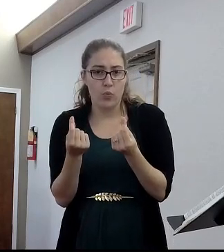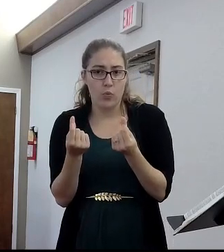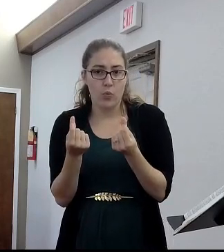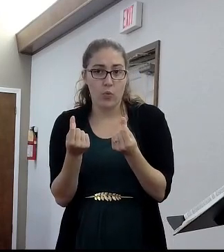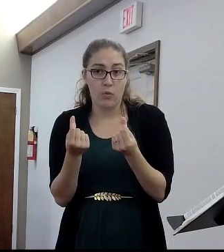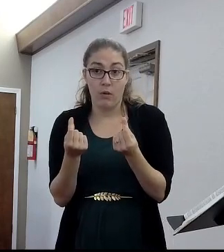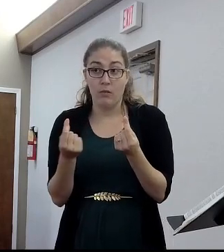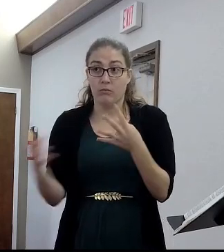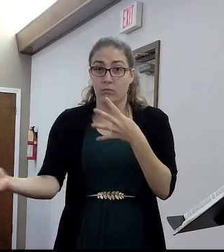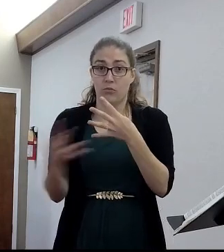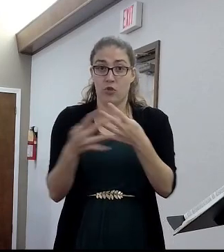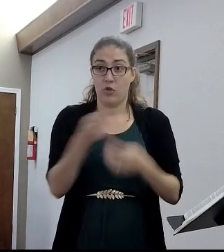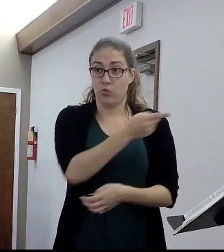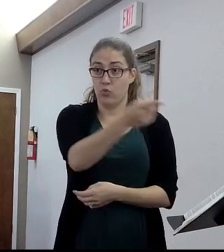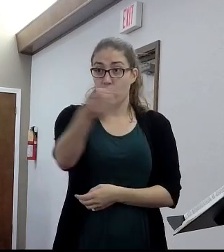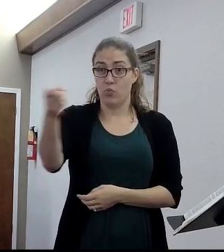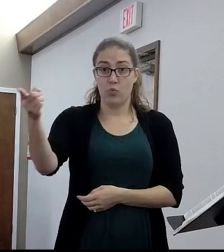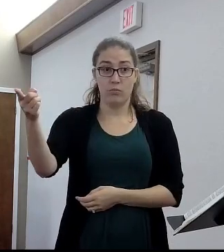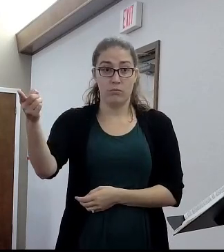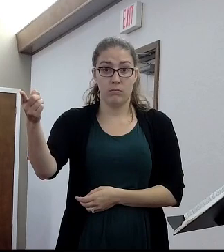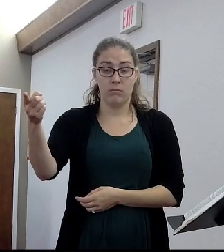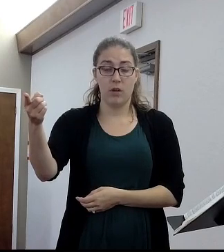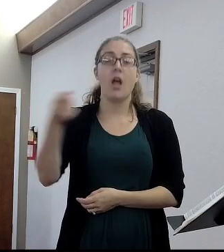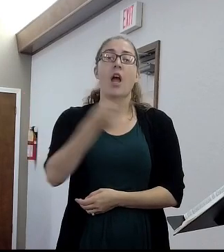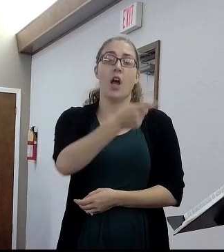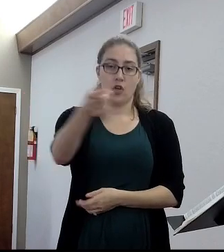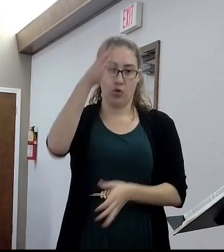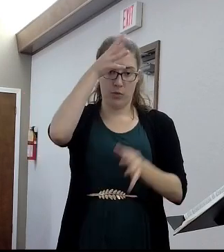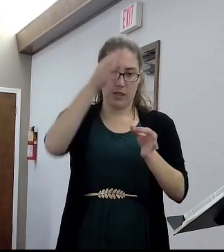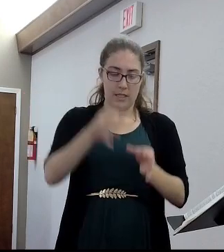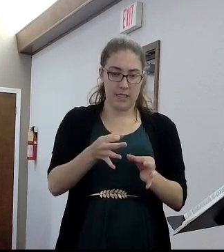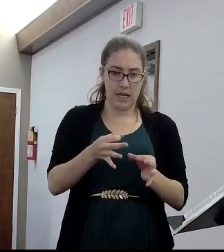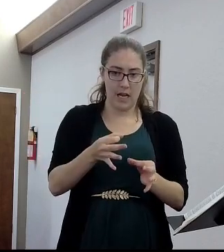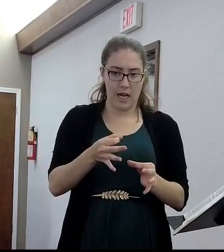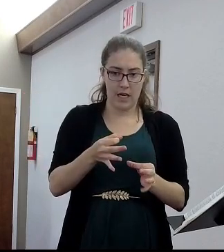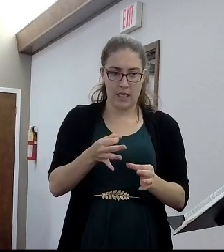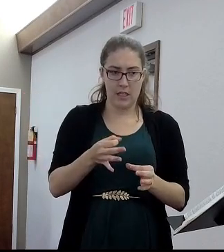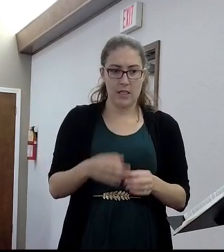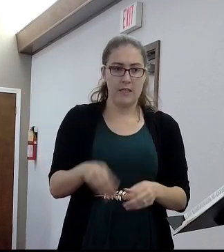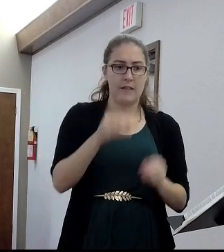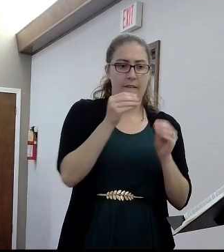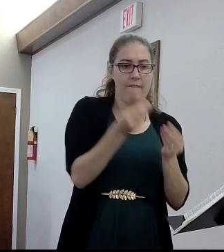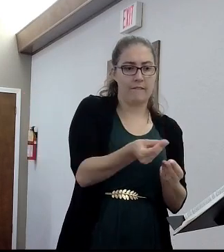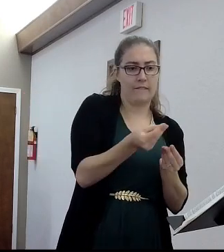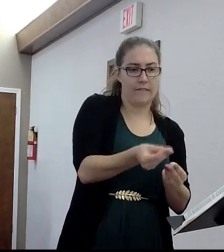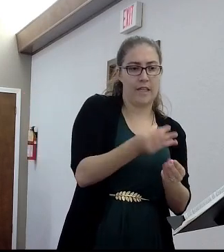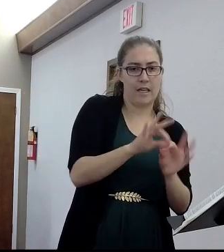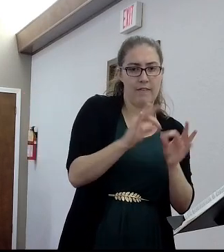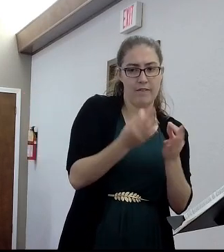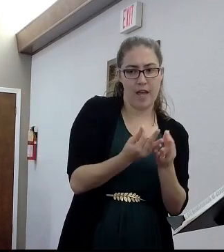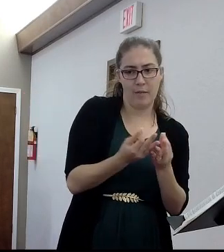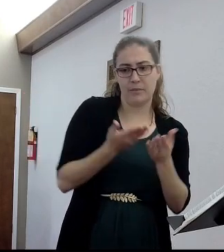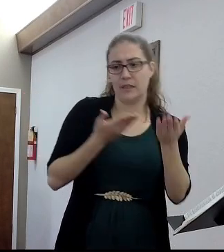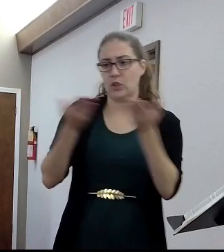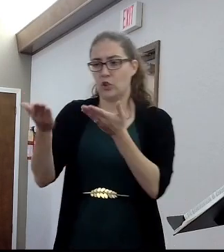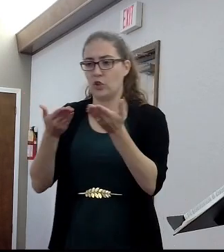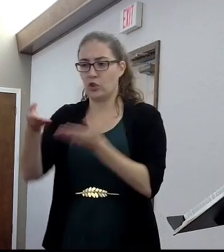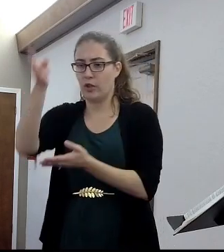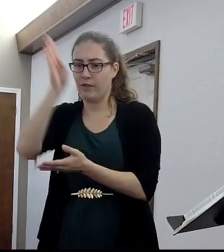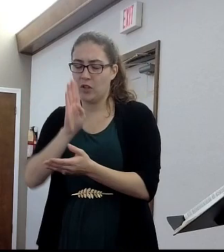They'll come for you next, and you will make a decision. Feed my family or serve God because of fear.